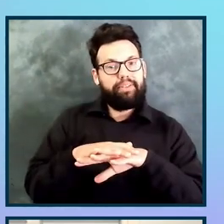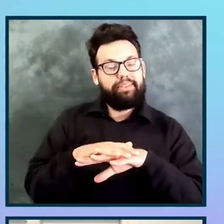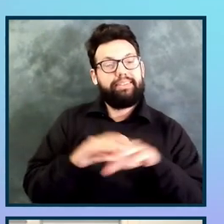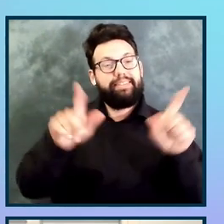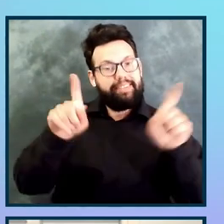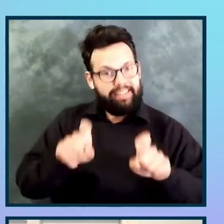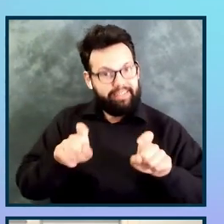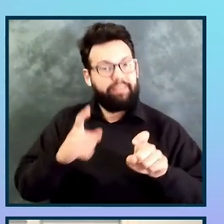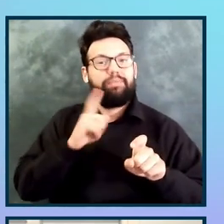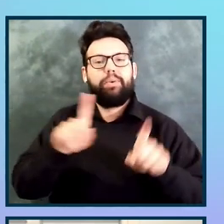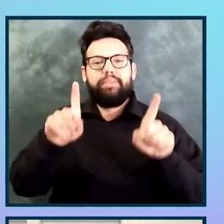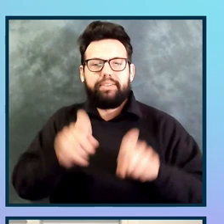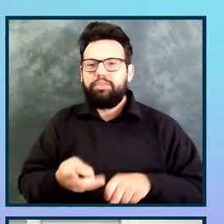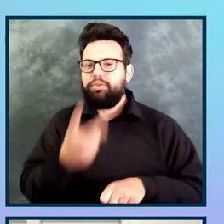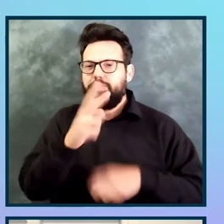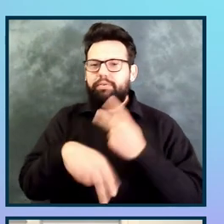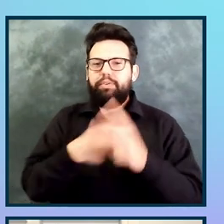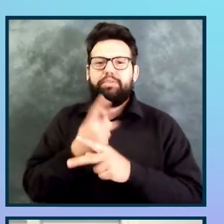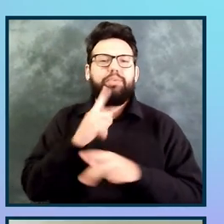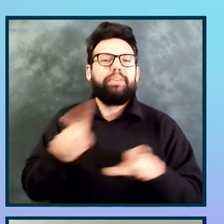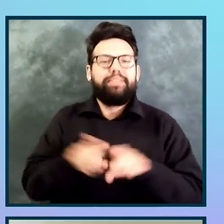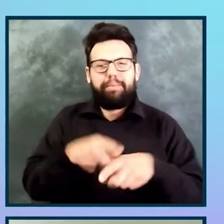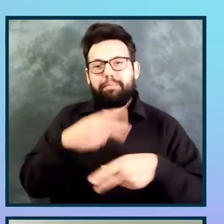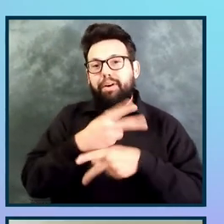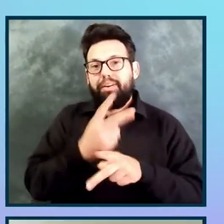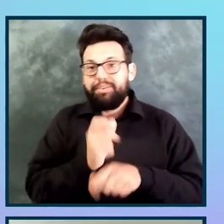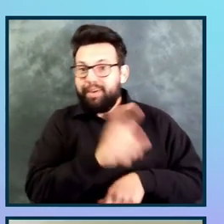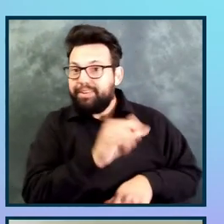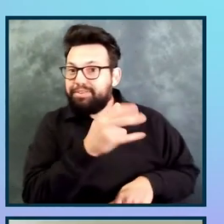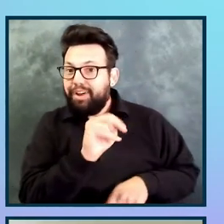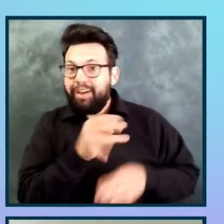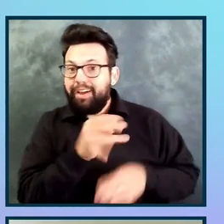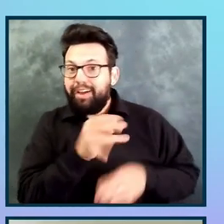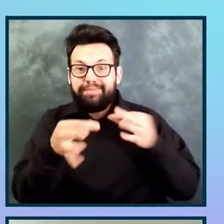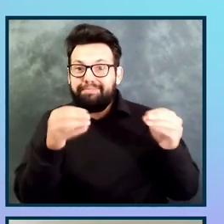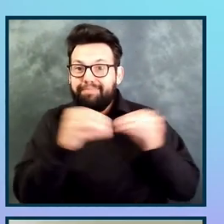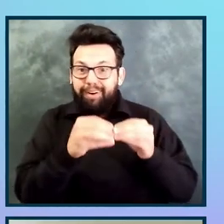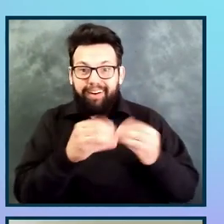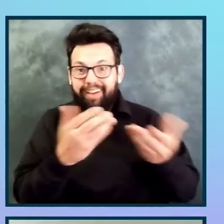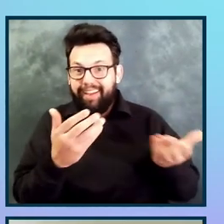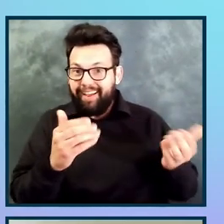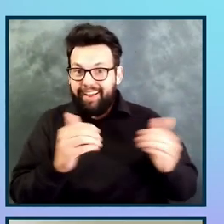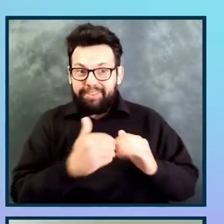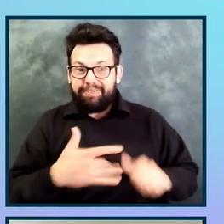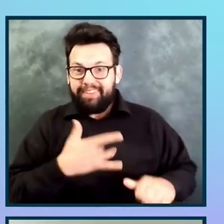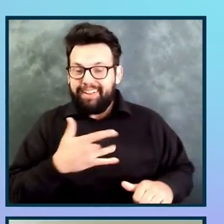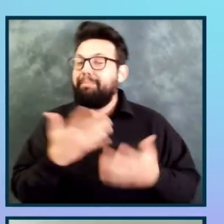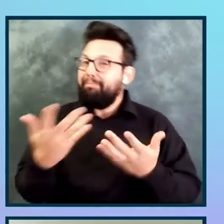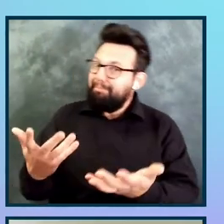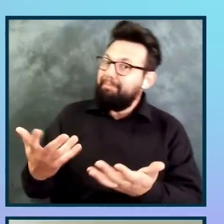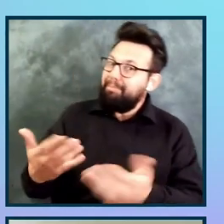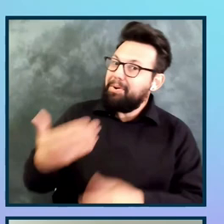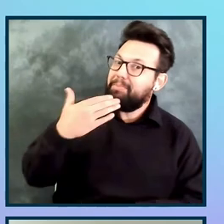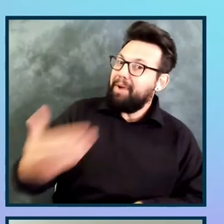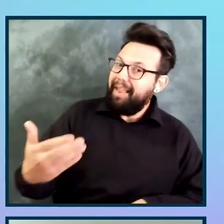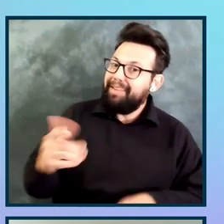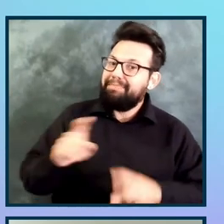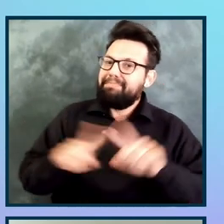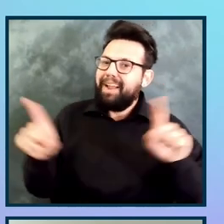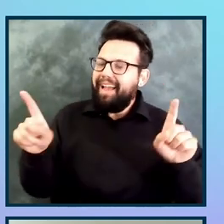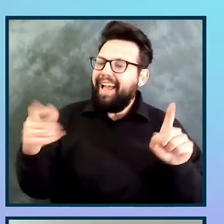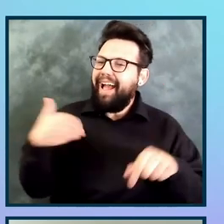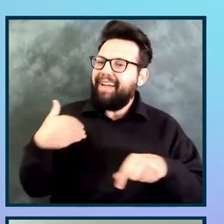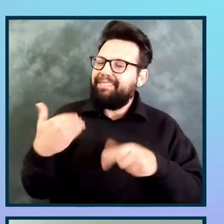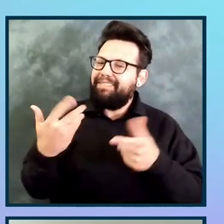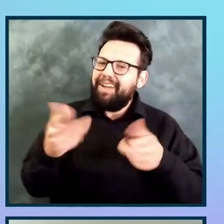same product. So, John, how did it go? It went well, but, you know, let's say there's some room for improvement. So, we